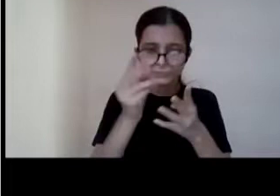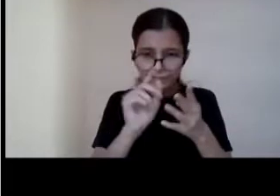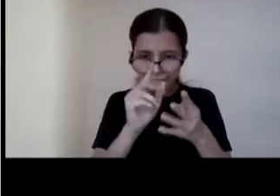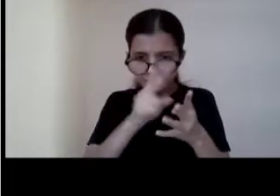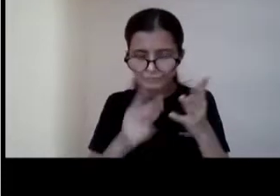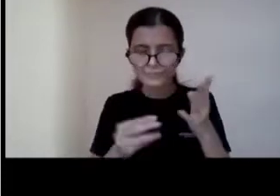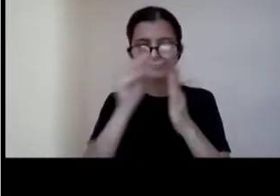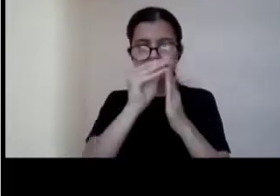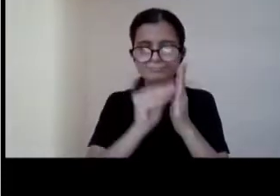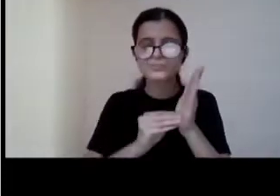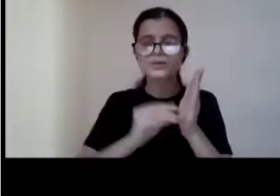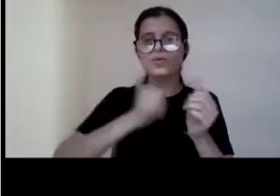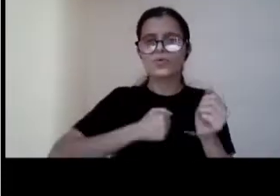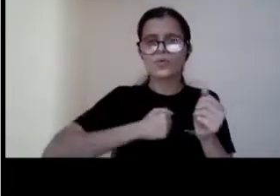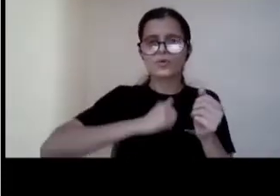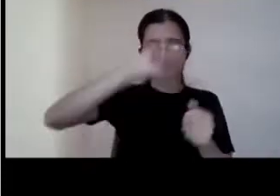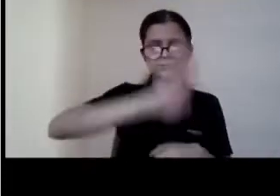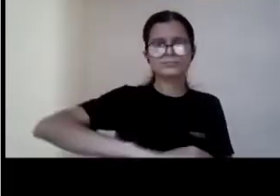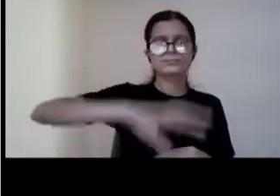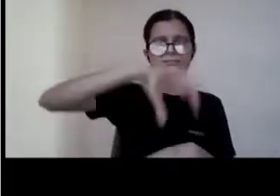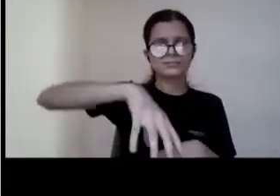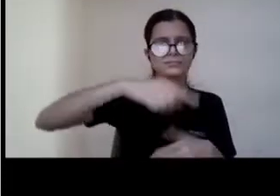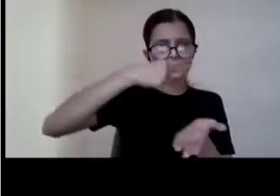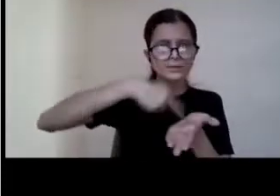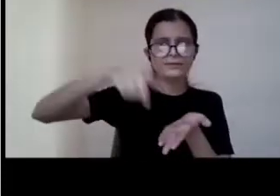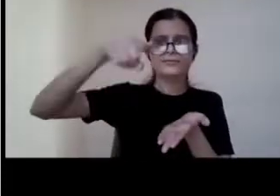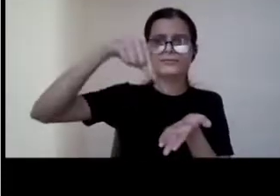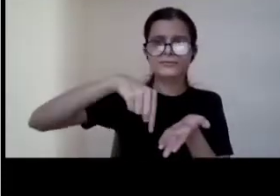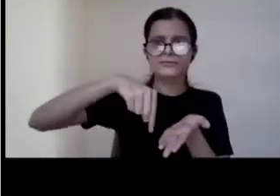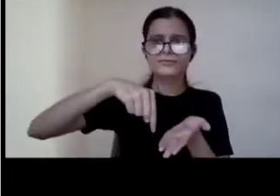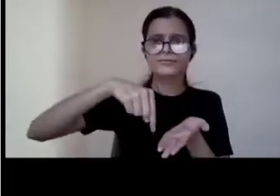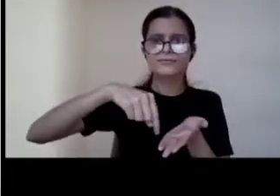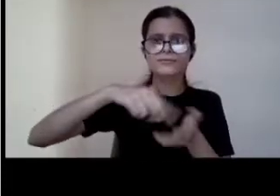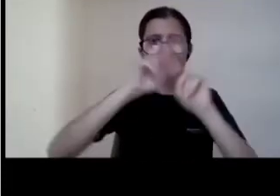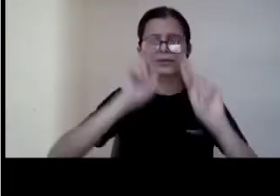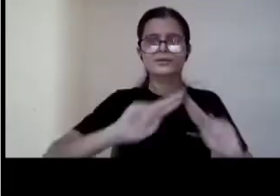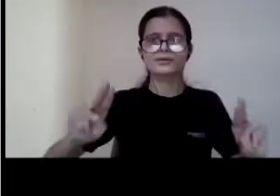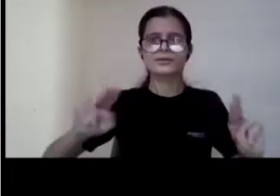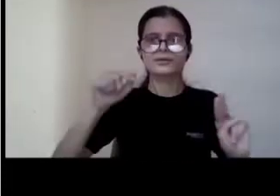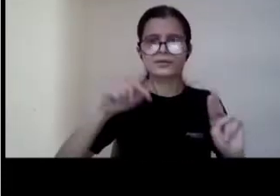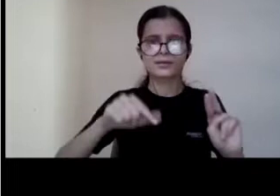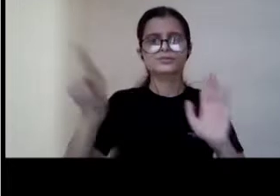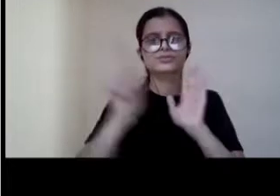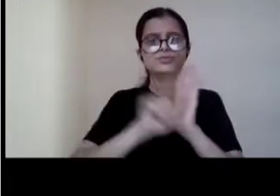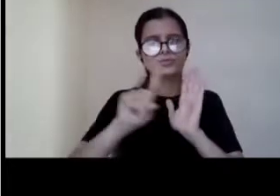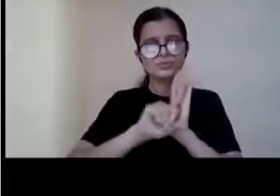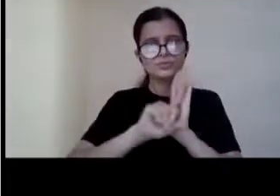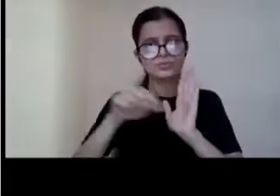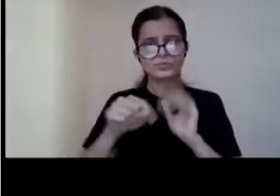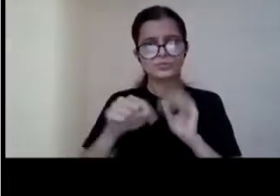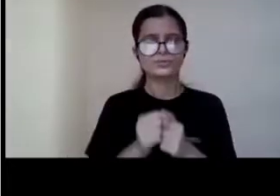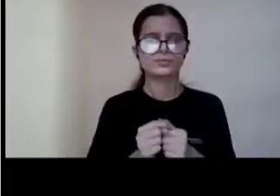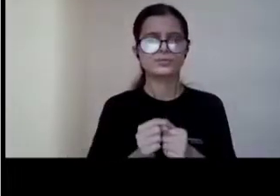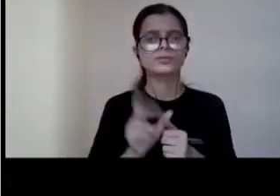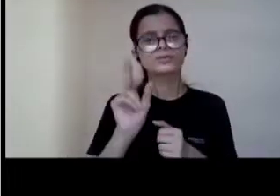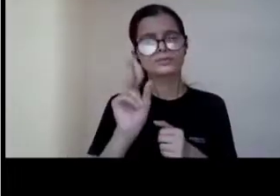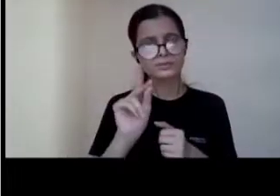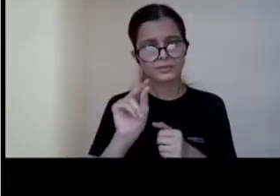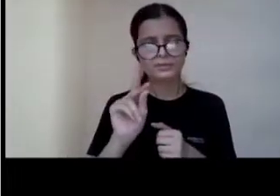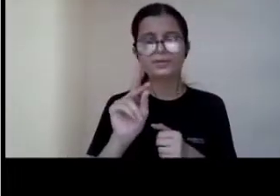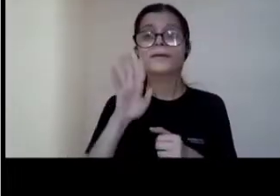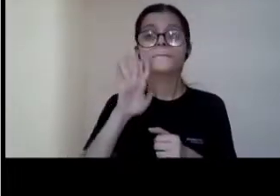when our country actually goes and ratifies any international law the second significant